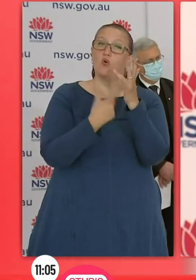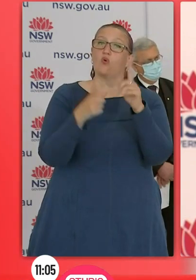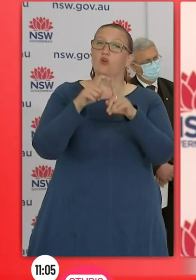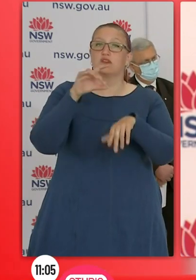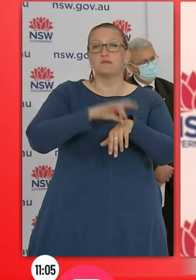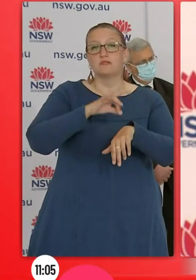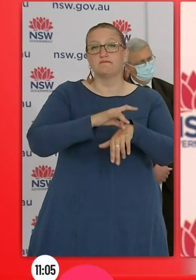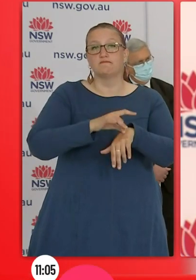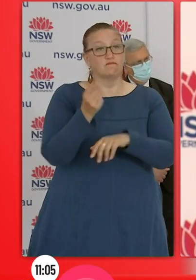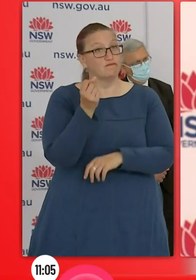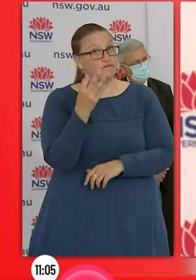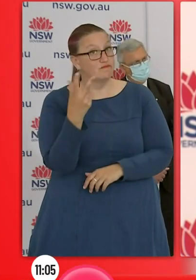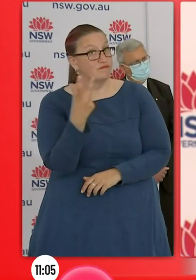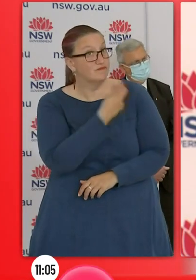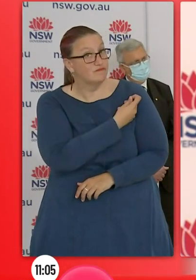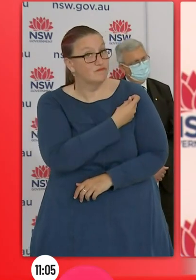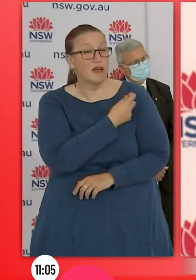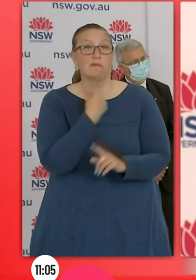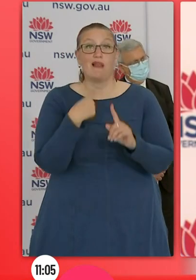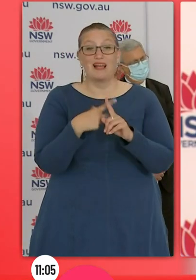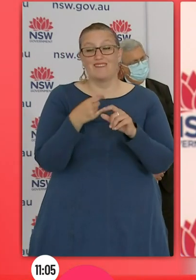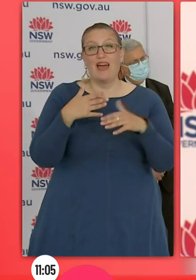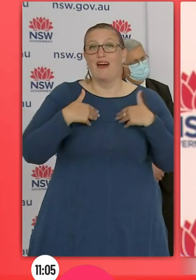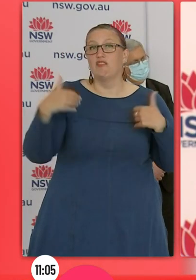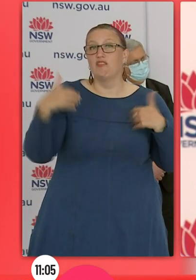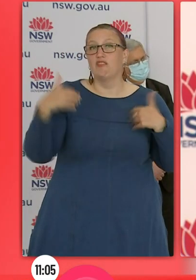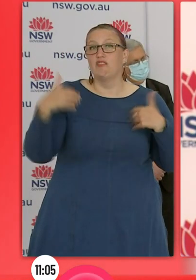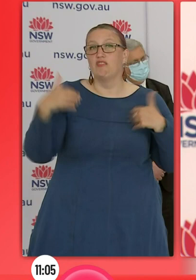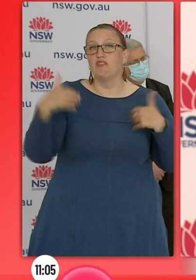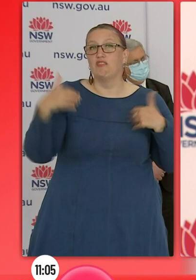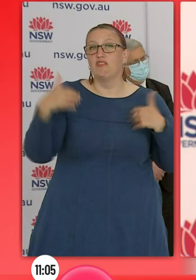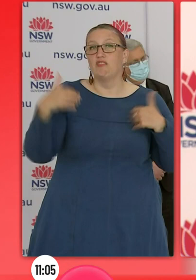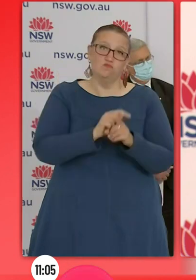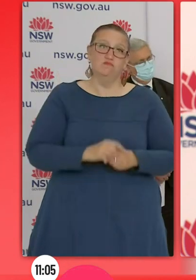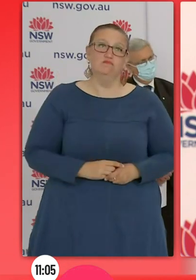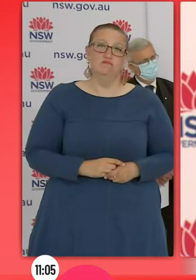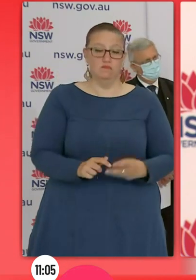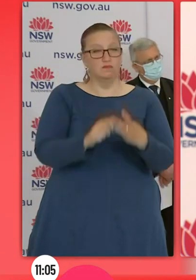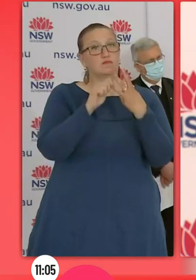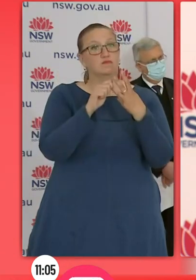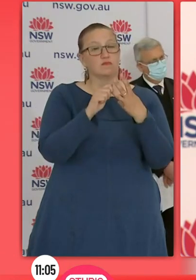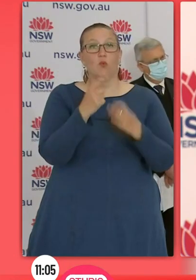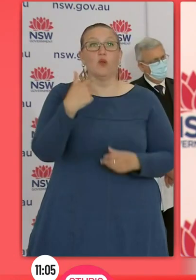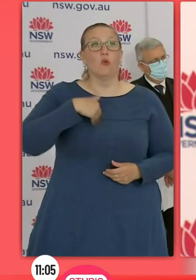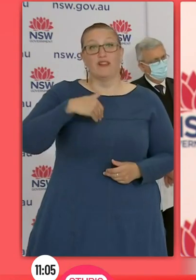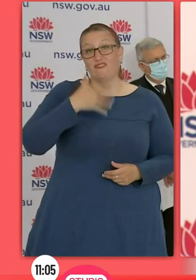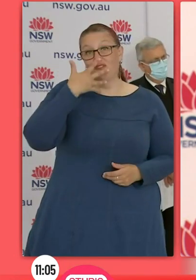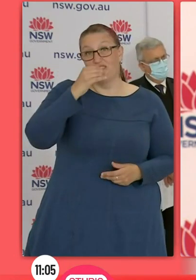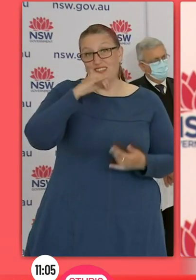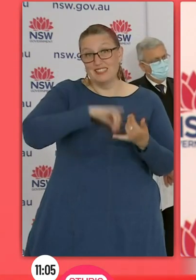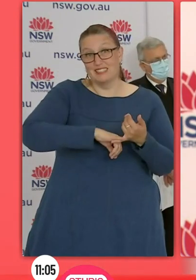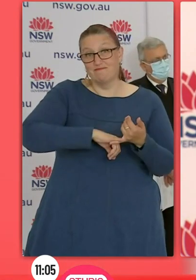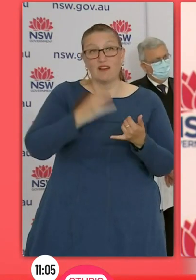vaccinated and also had underlying medical conditions. A woman in her 70s passed away